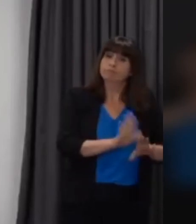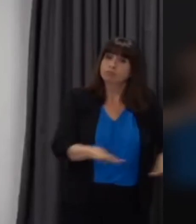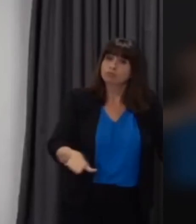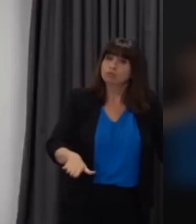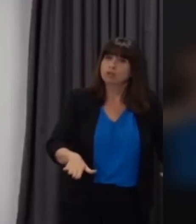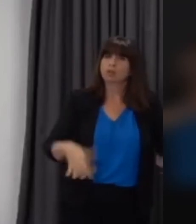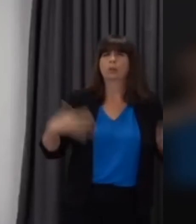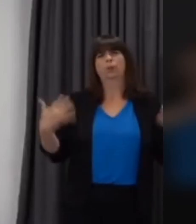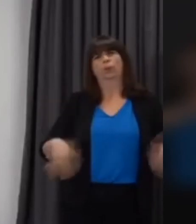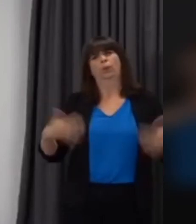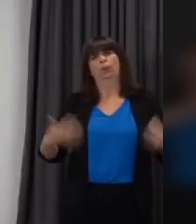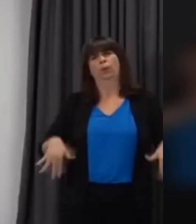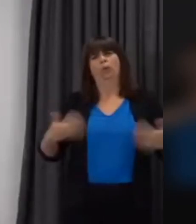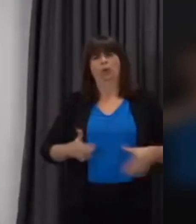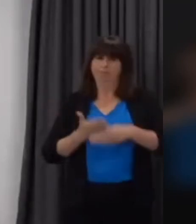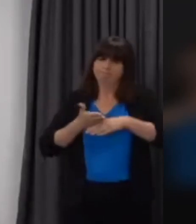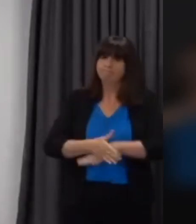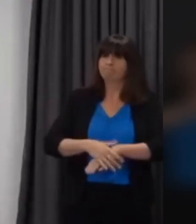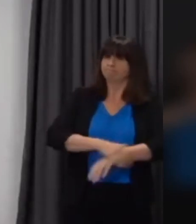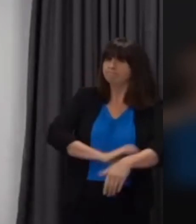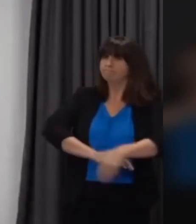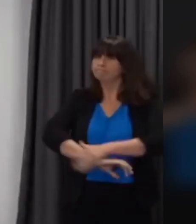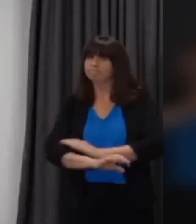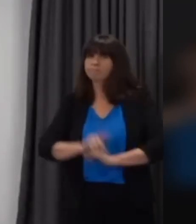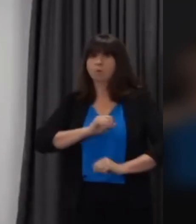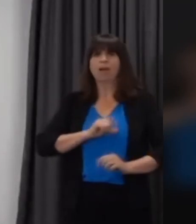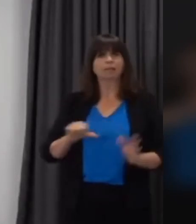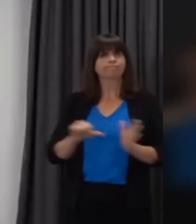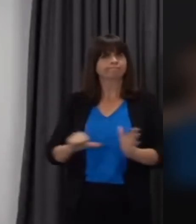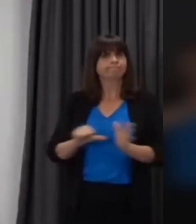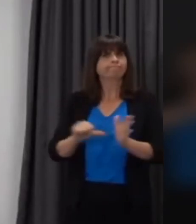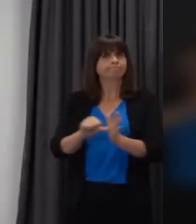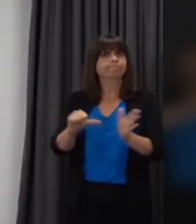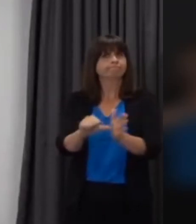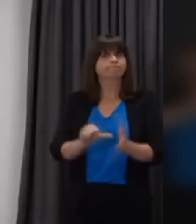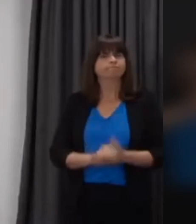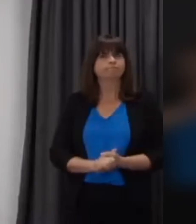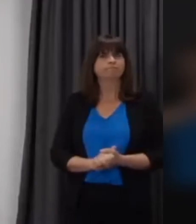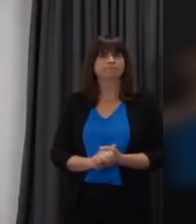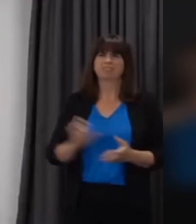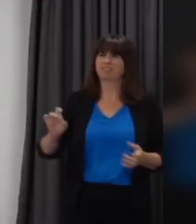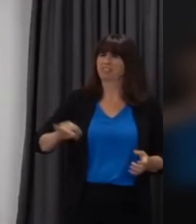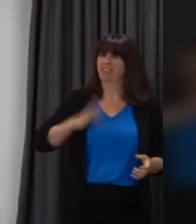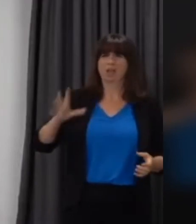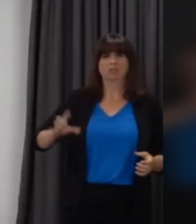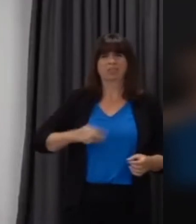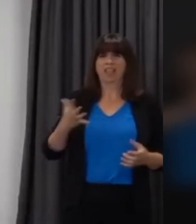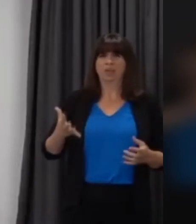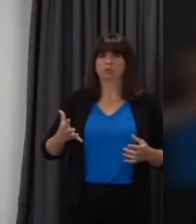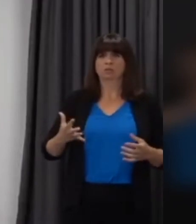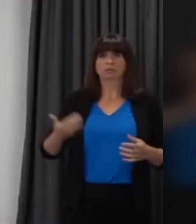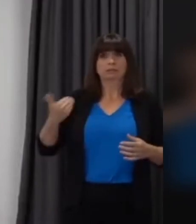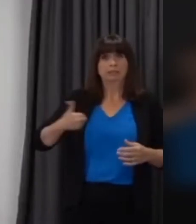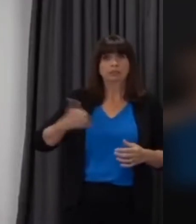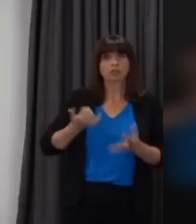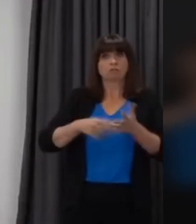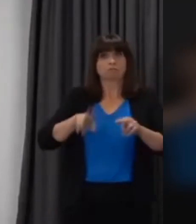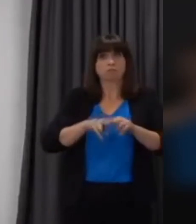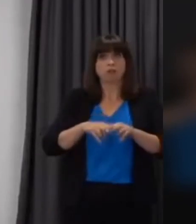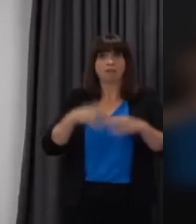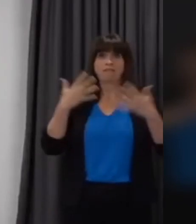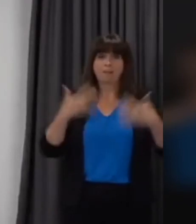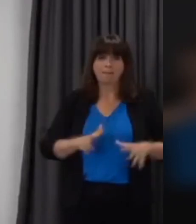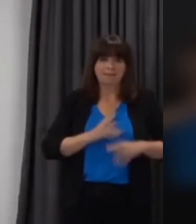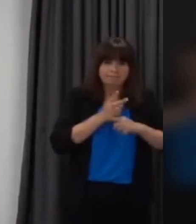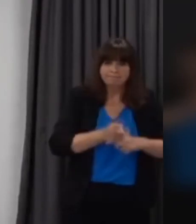really stepped up to meet the current challenges that we face. Thousands of them have been going into school to look after the children of critical